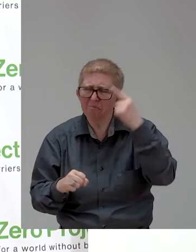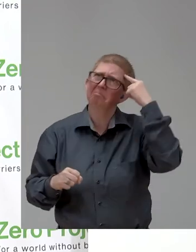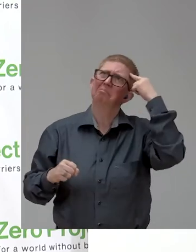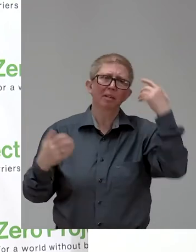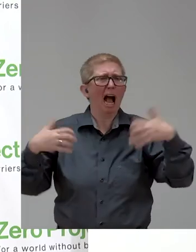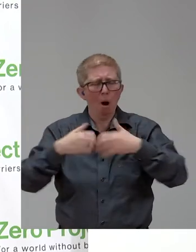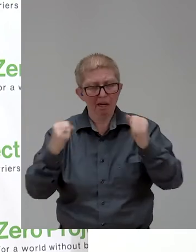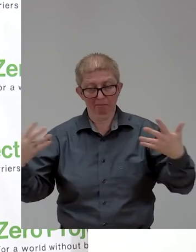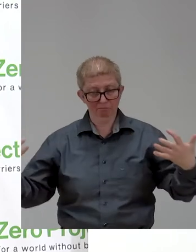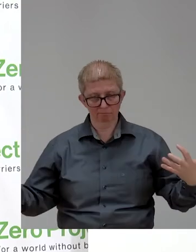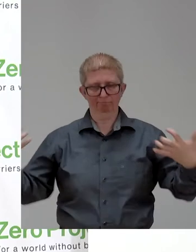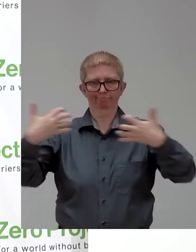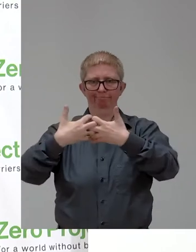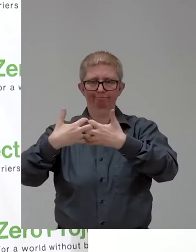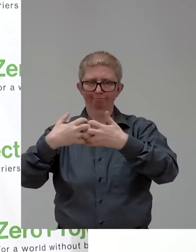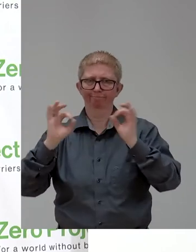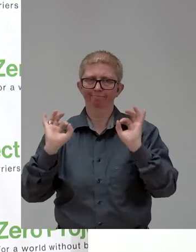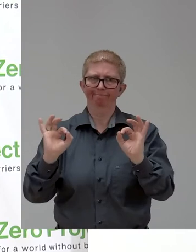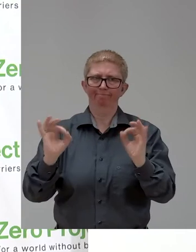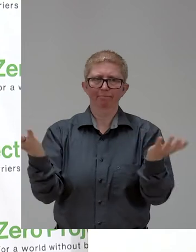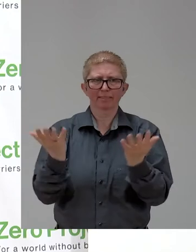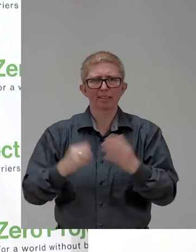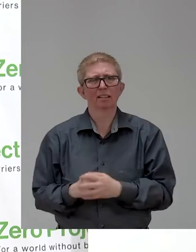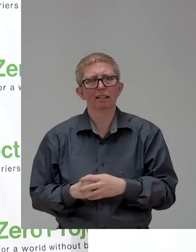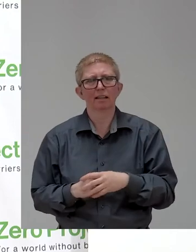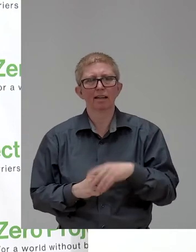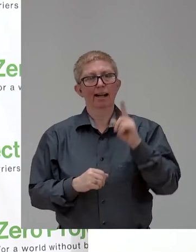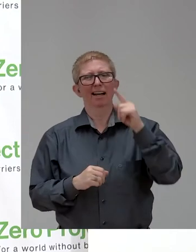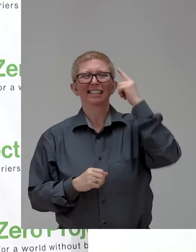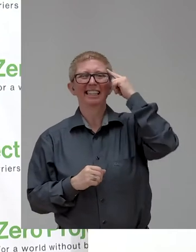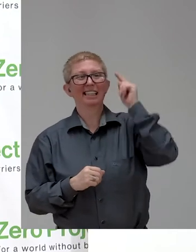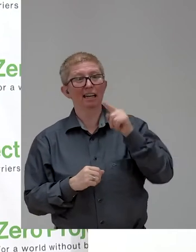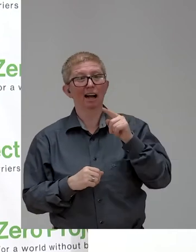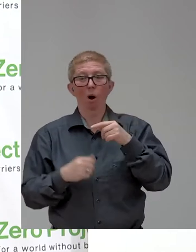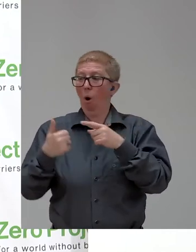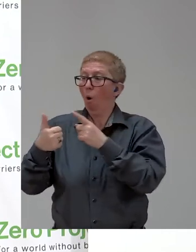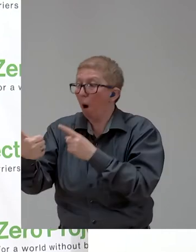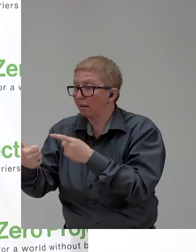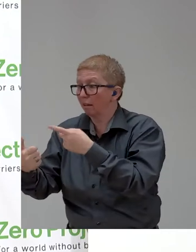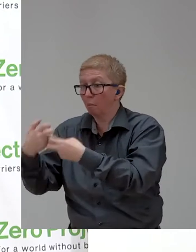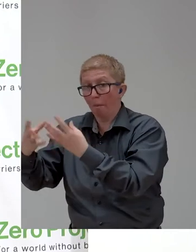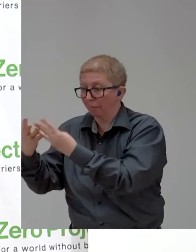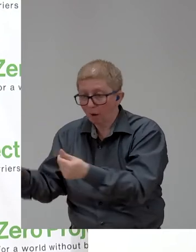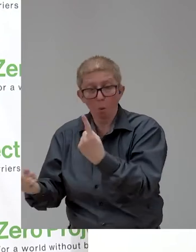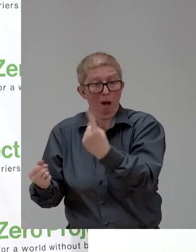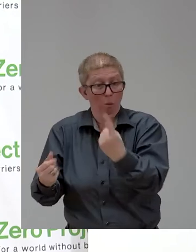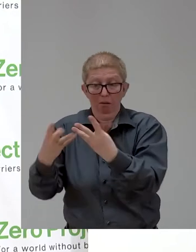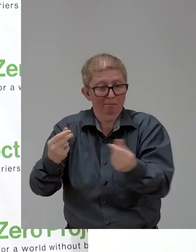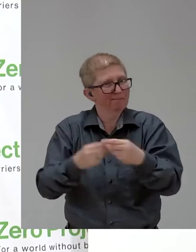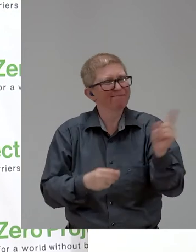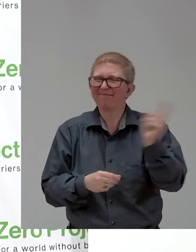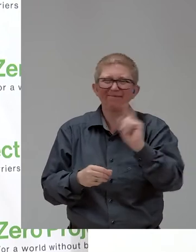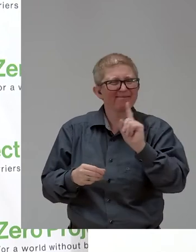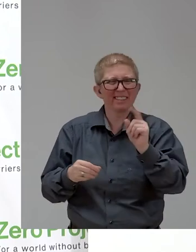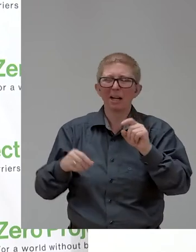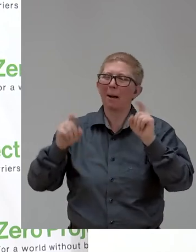the moment is not only to think about single solutions, it's we have to think about inclusive labor markets. And to